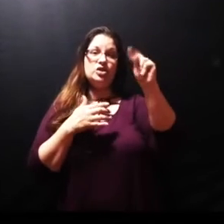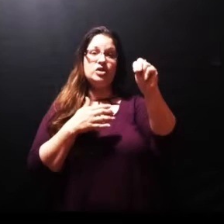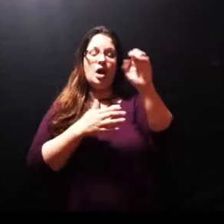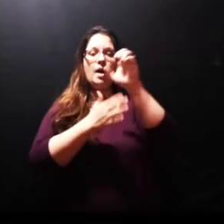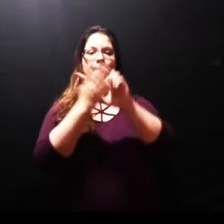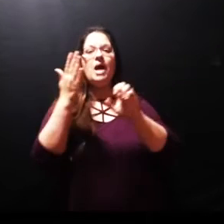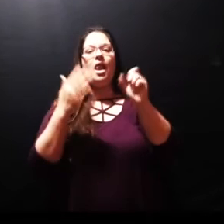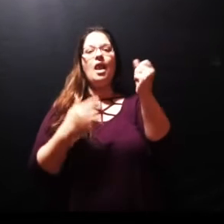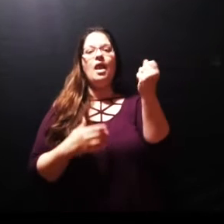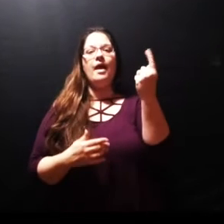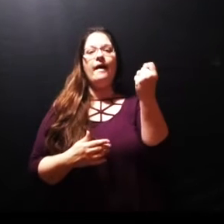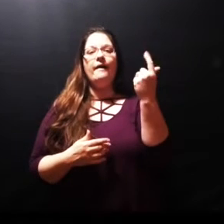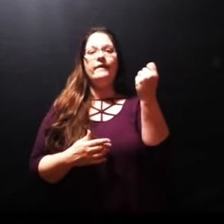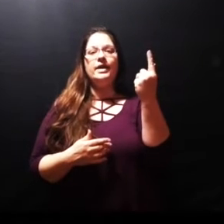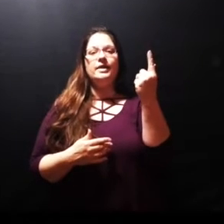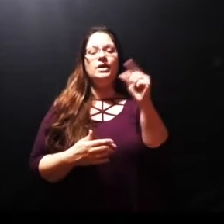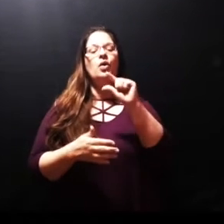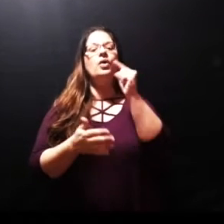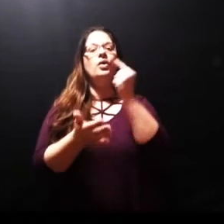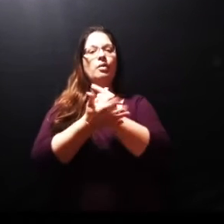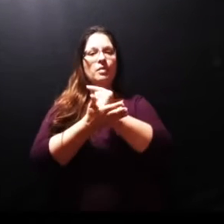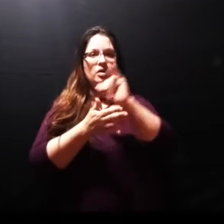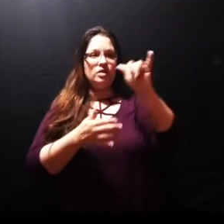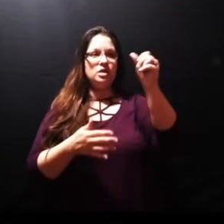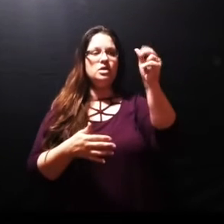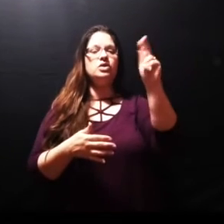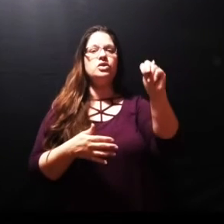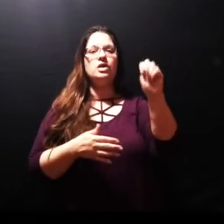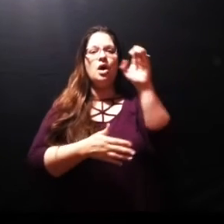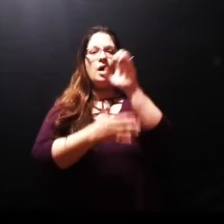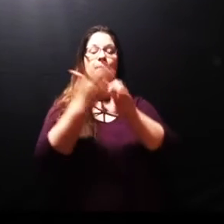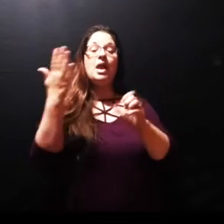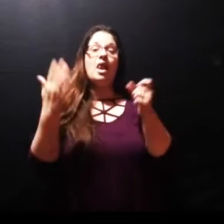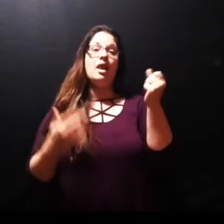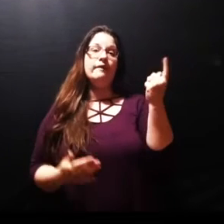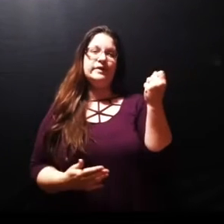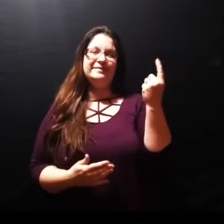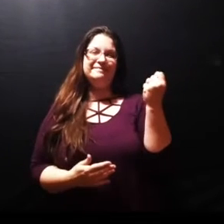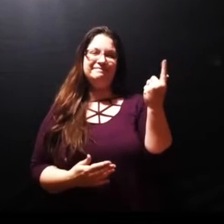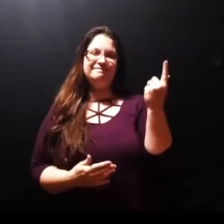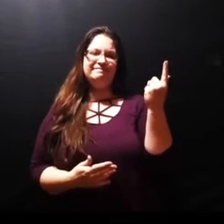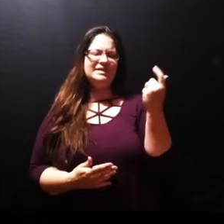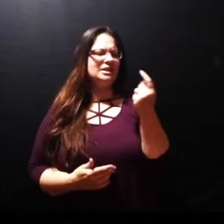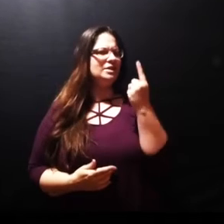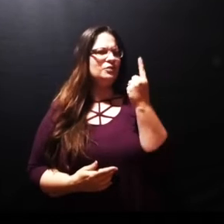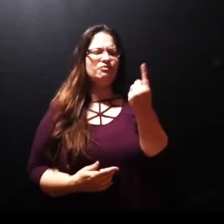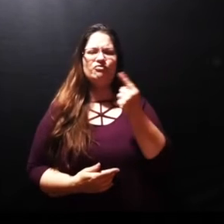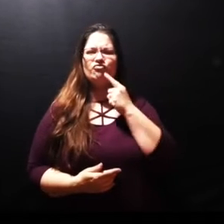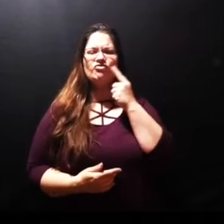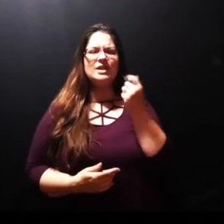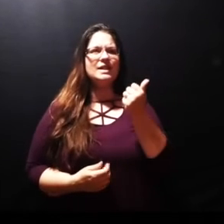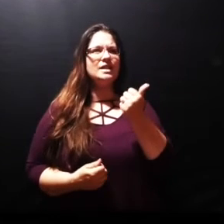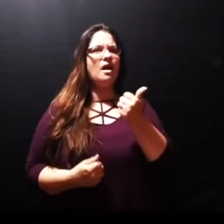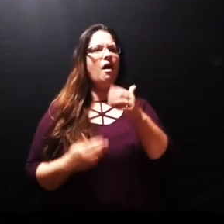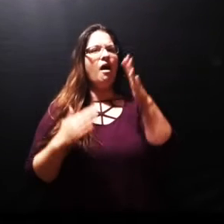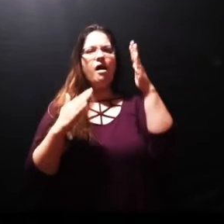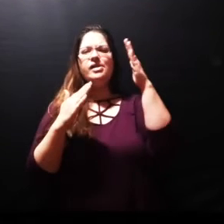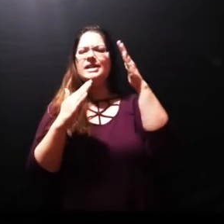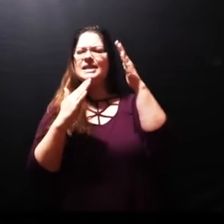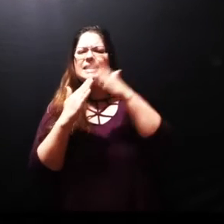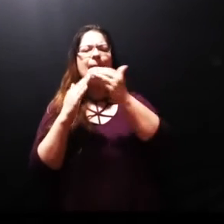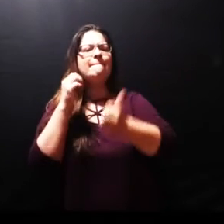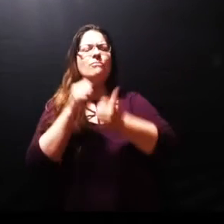chapter 11 open your Bible there. We're going to open one of the most monumental